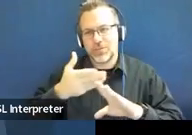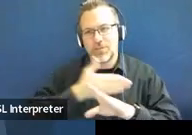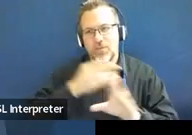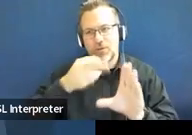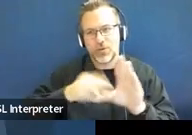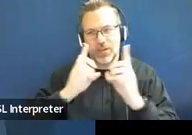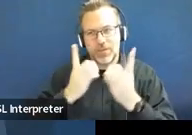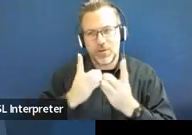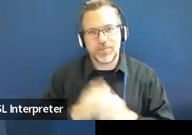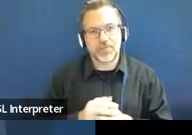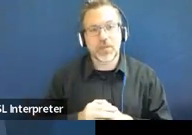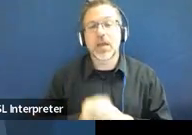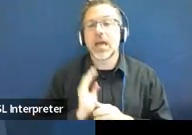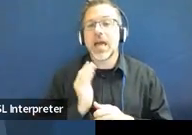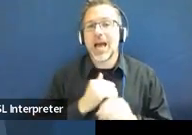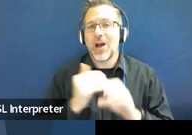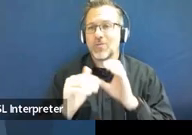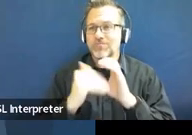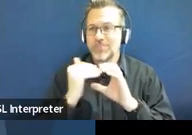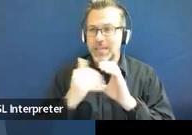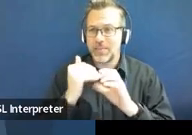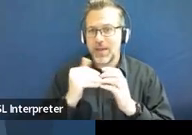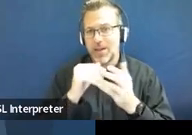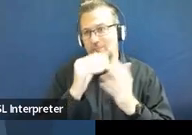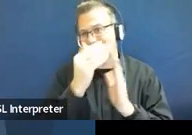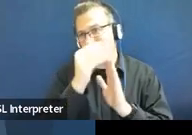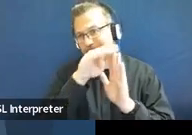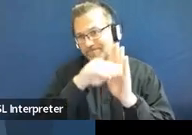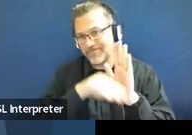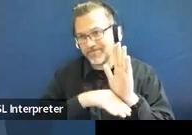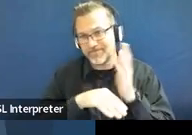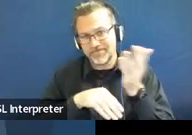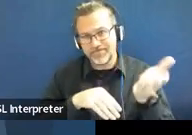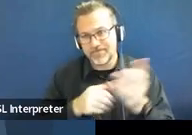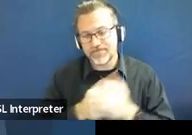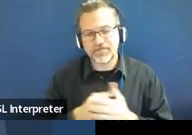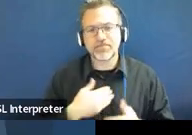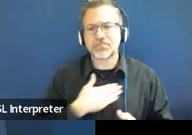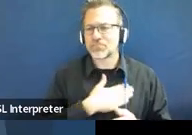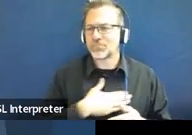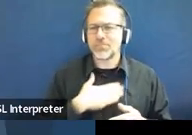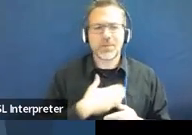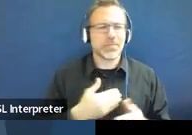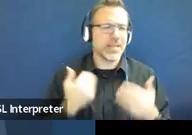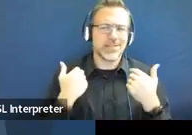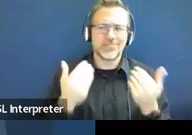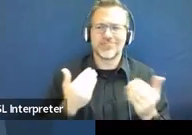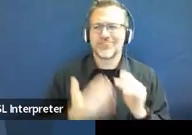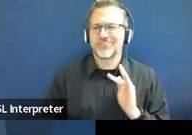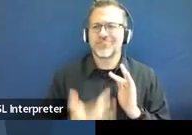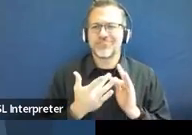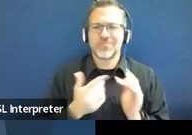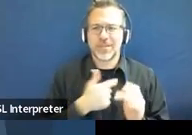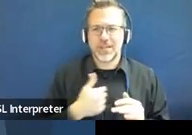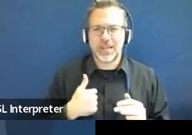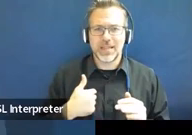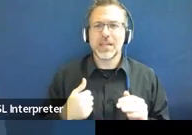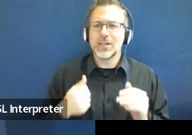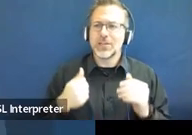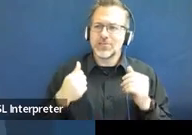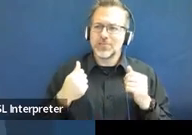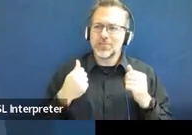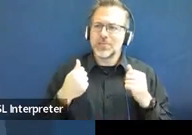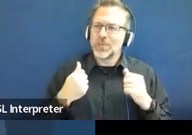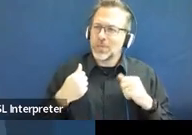This is our contact information. Please feel free to reach out to us at any time. We try to maintain a pretty